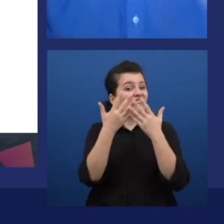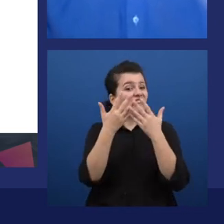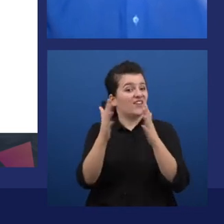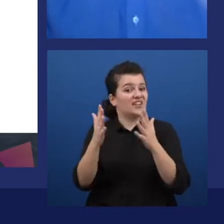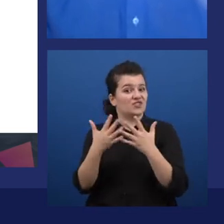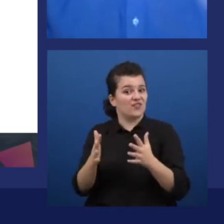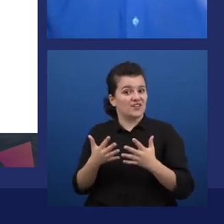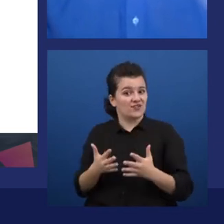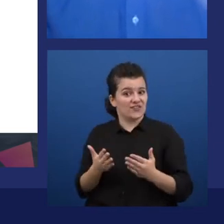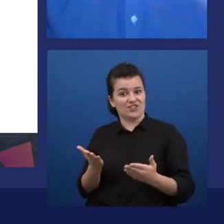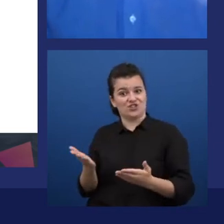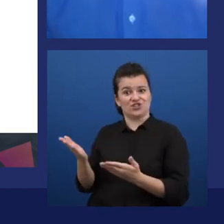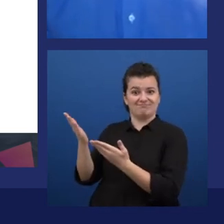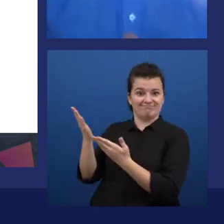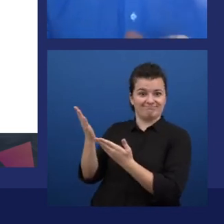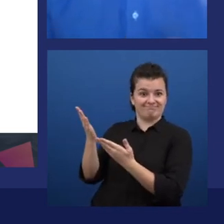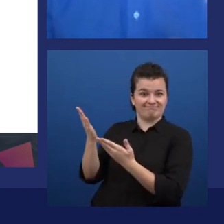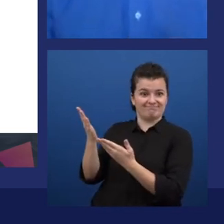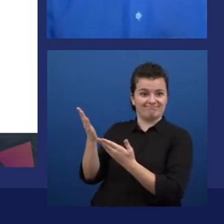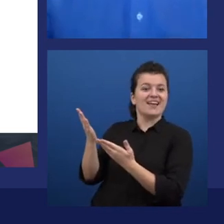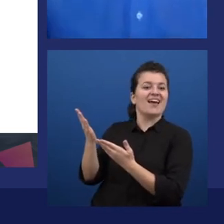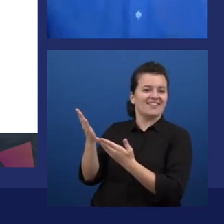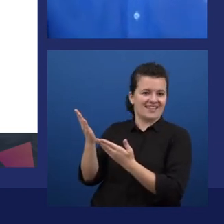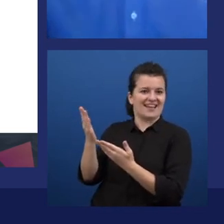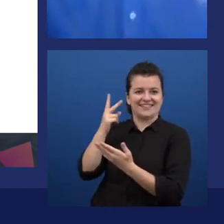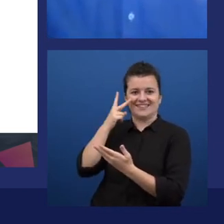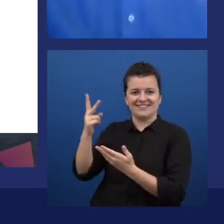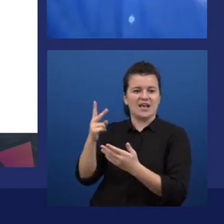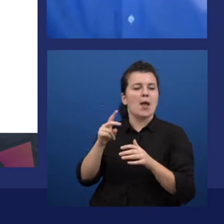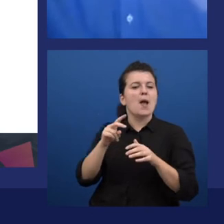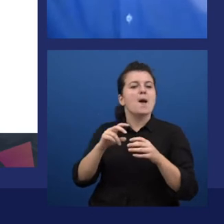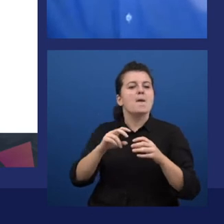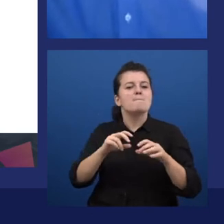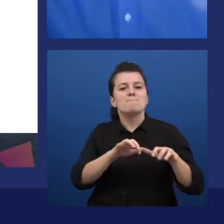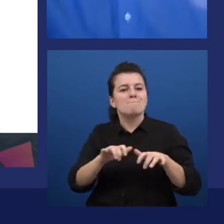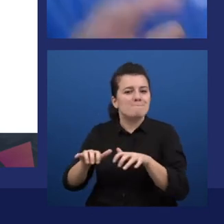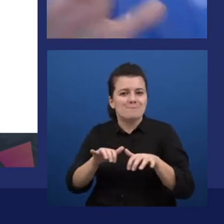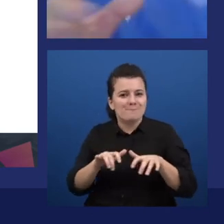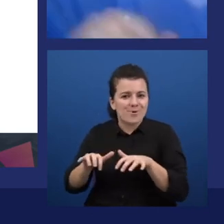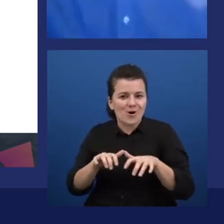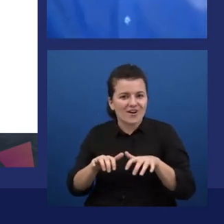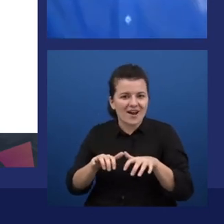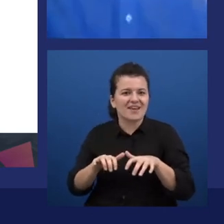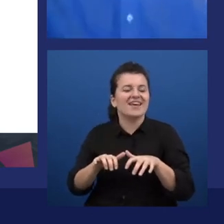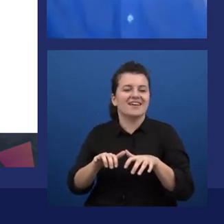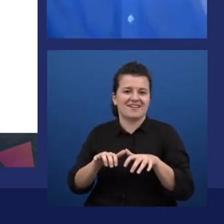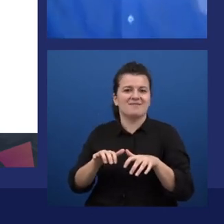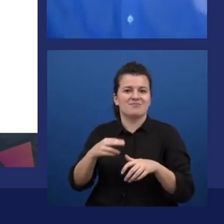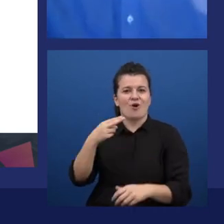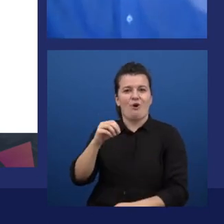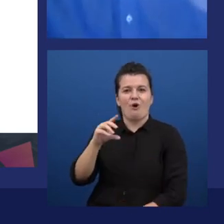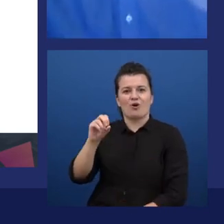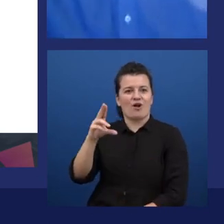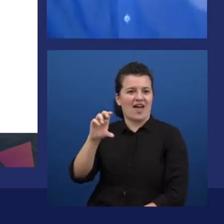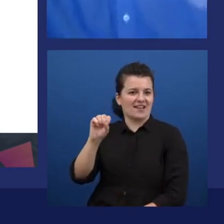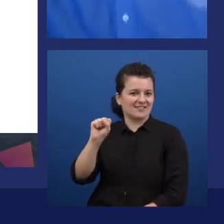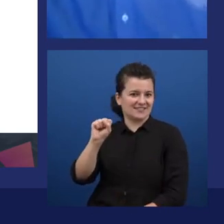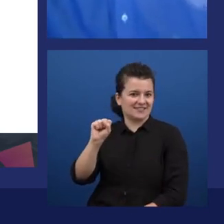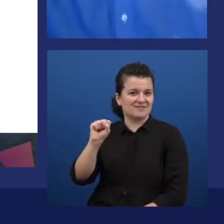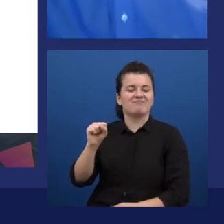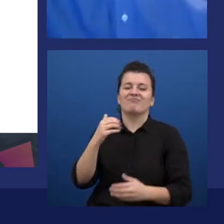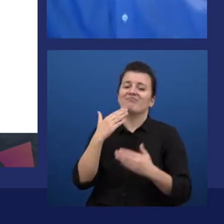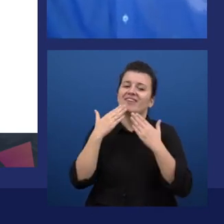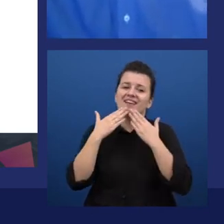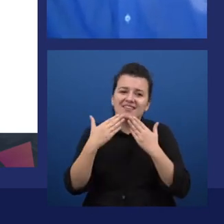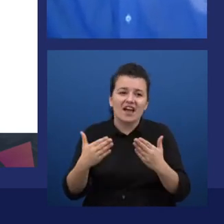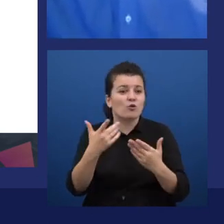programming, all lens as well. Thank you very much. Social coordinates on screen, if you want to get in touch,